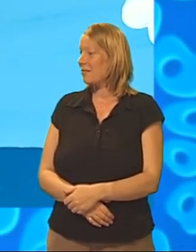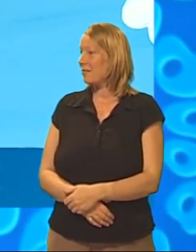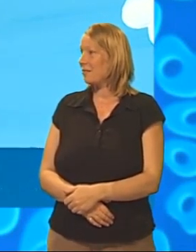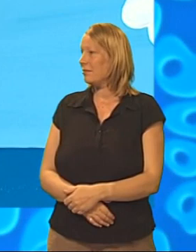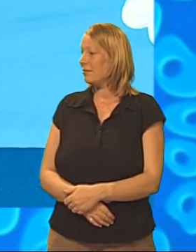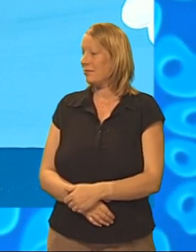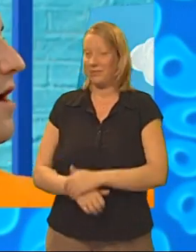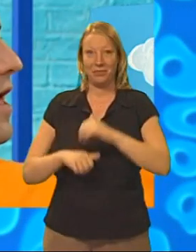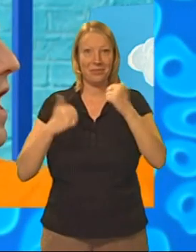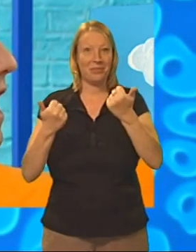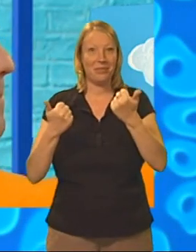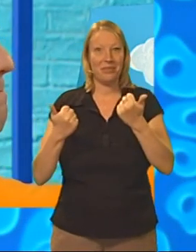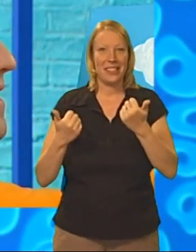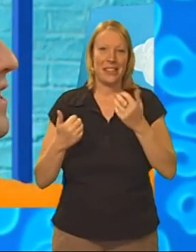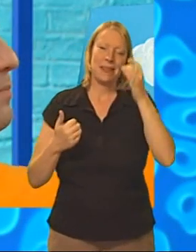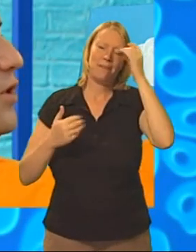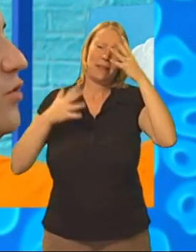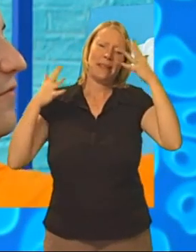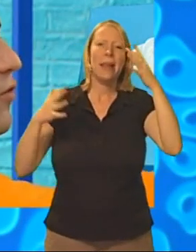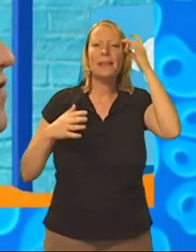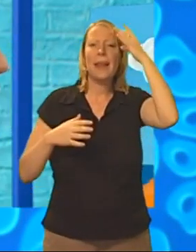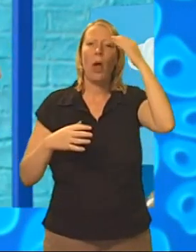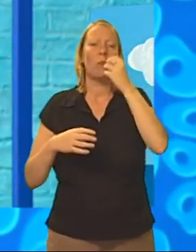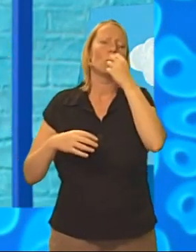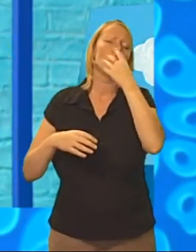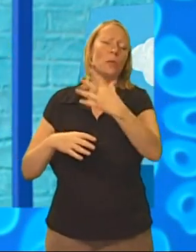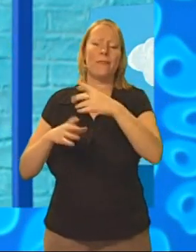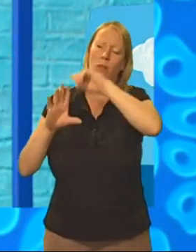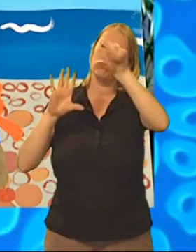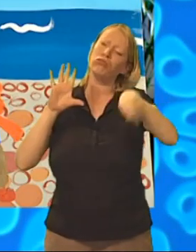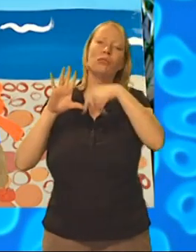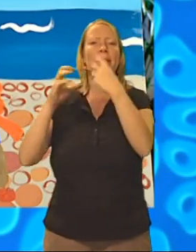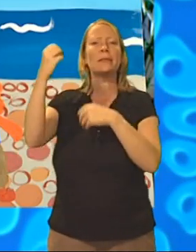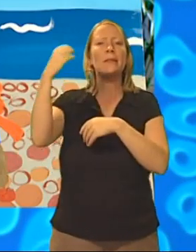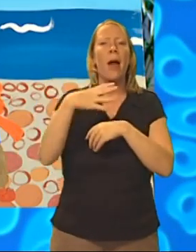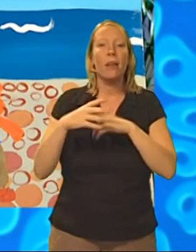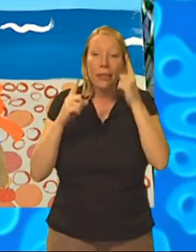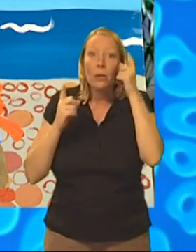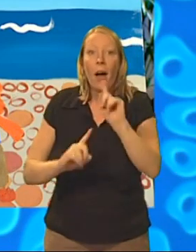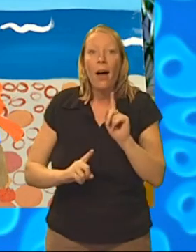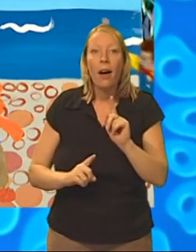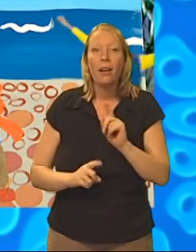There we are. A big beautiful round yellow sun. What do you think?